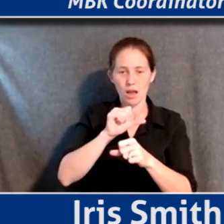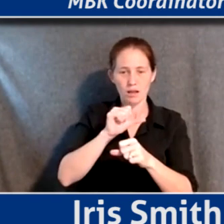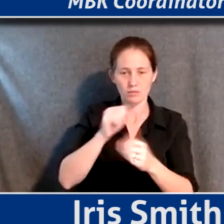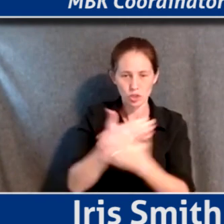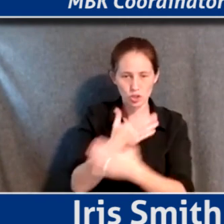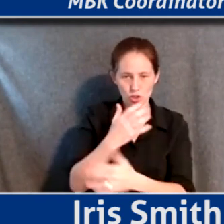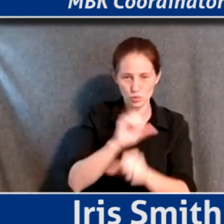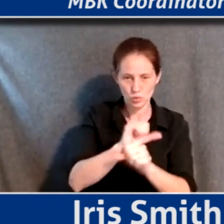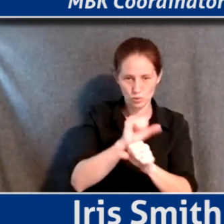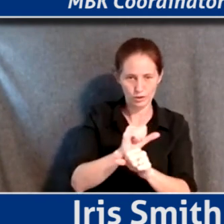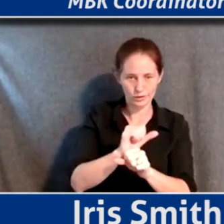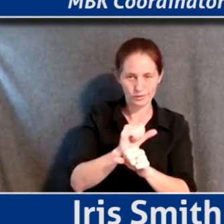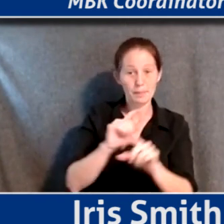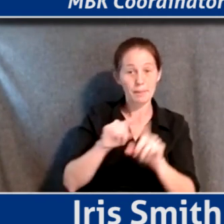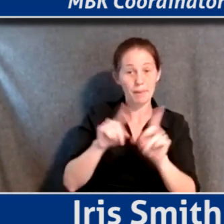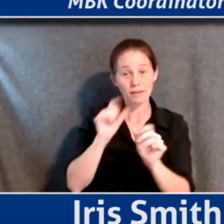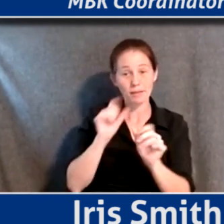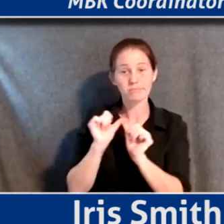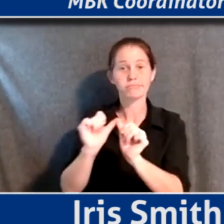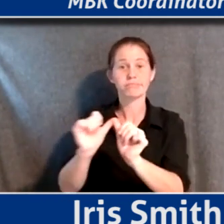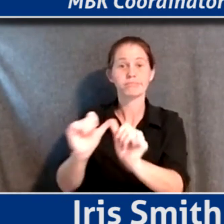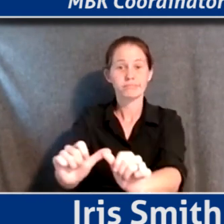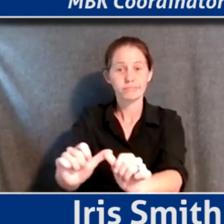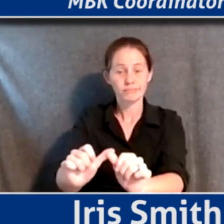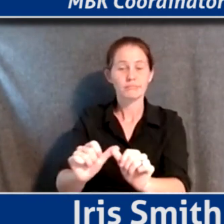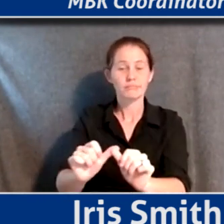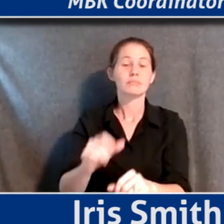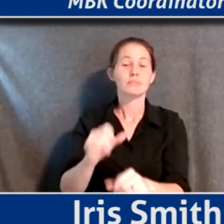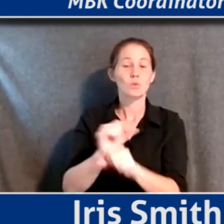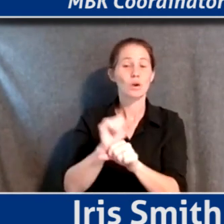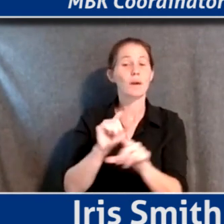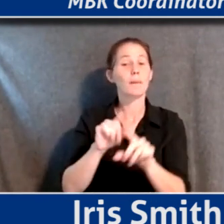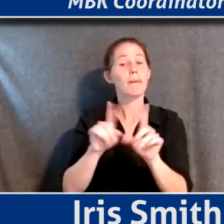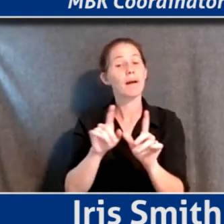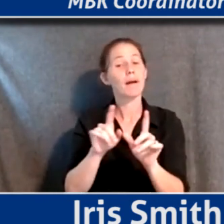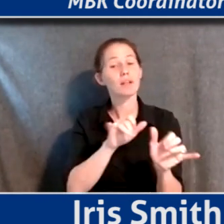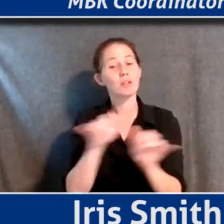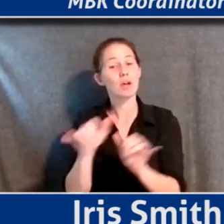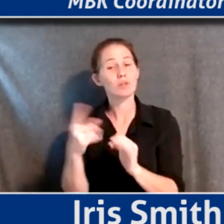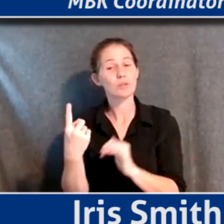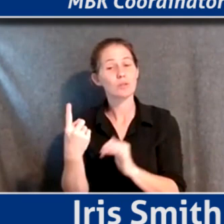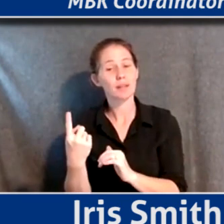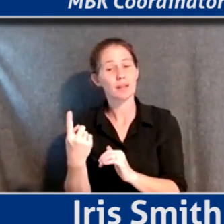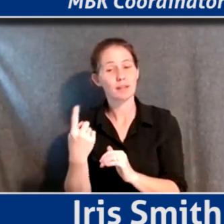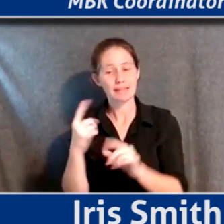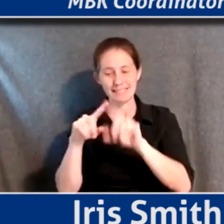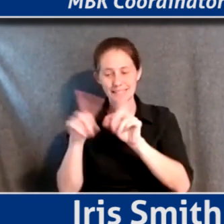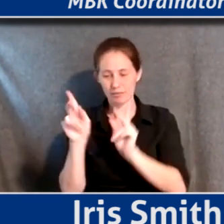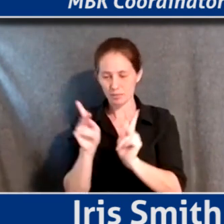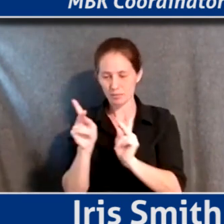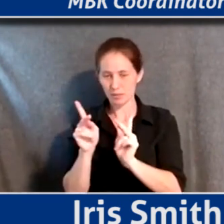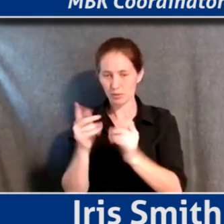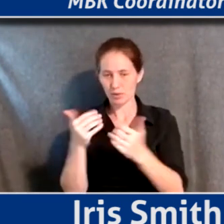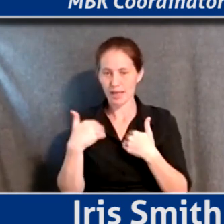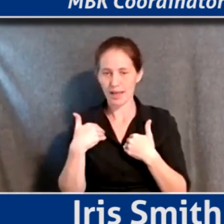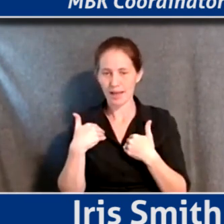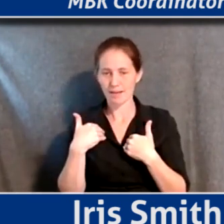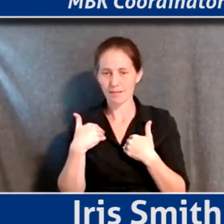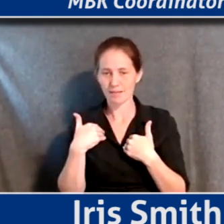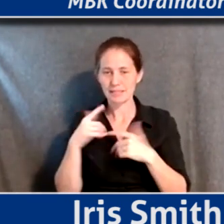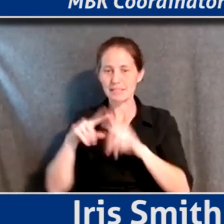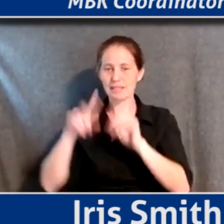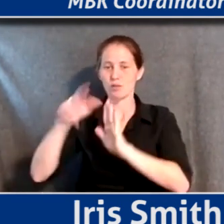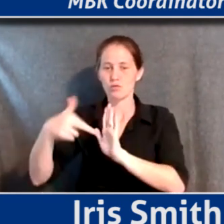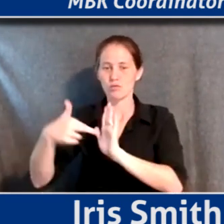but it's ongoing work. But that it's also something where, you know, different folks play their role